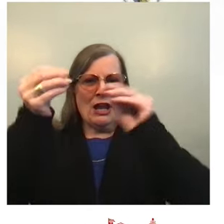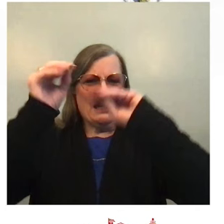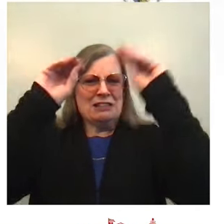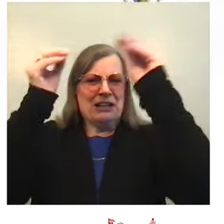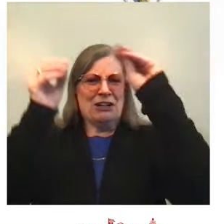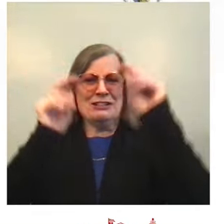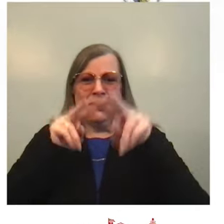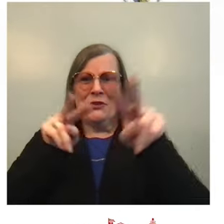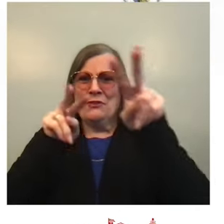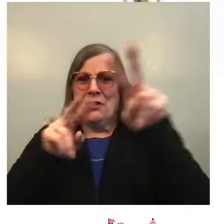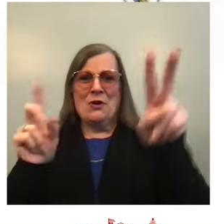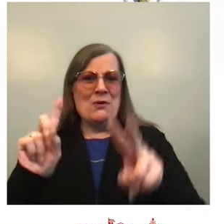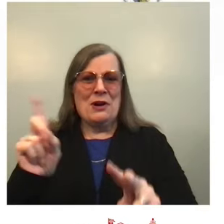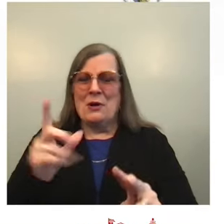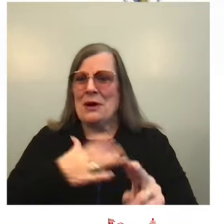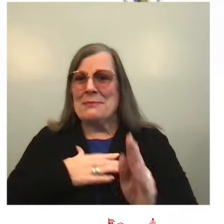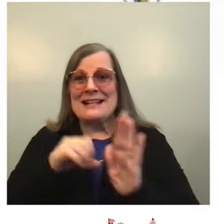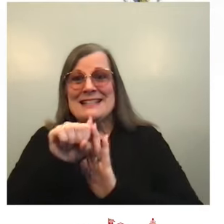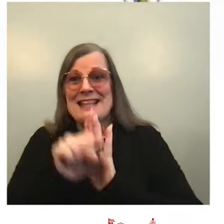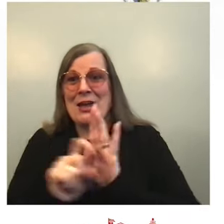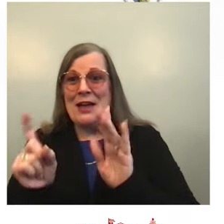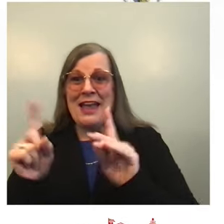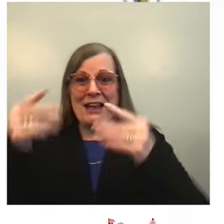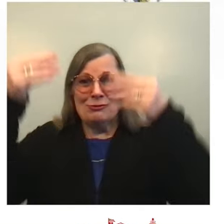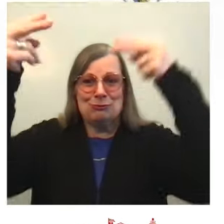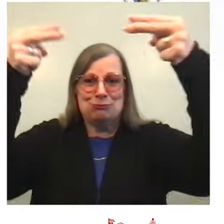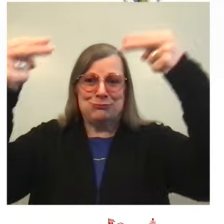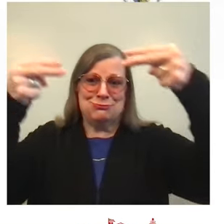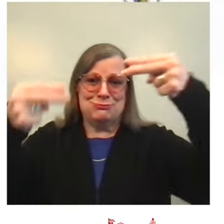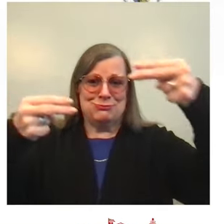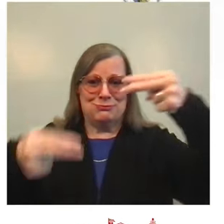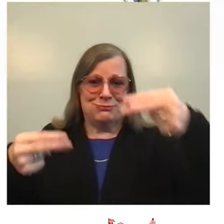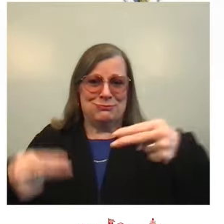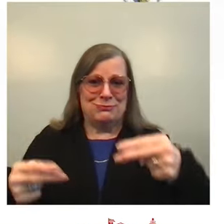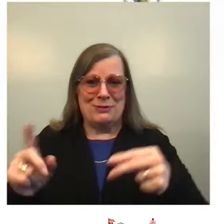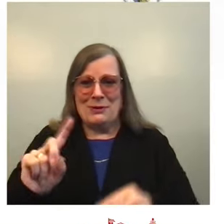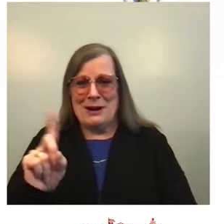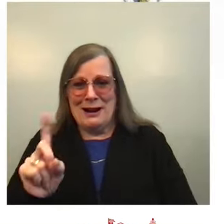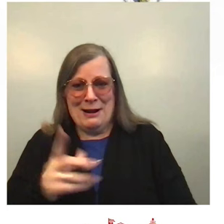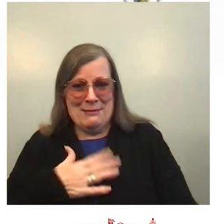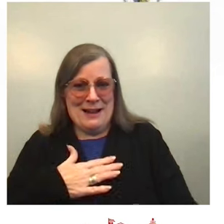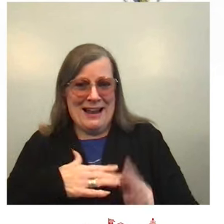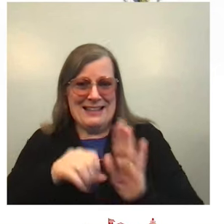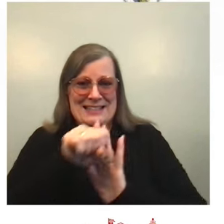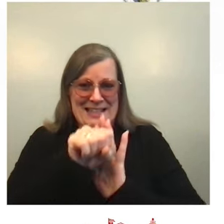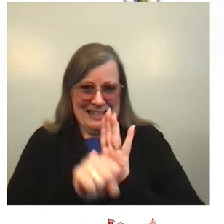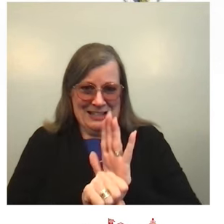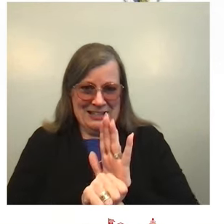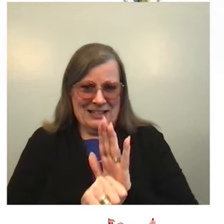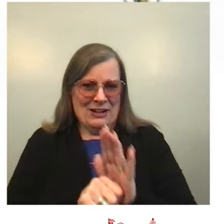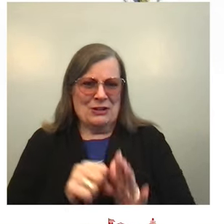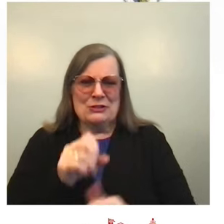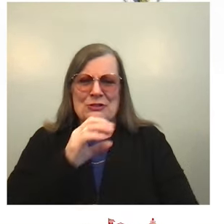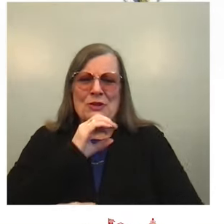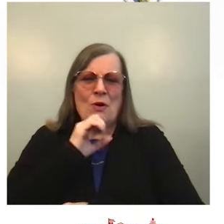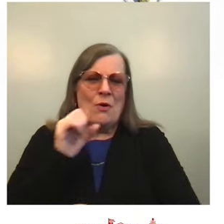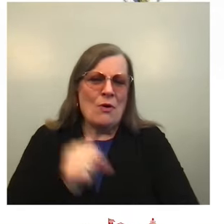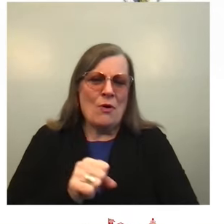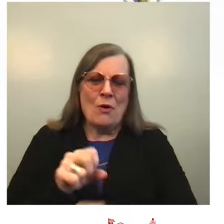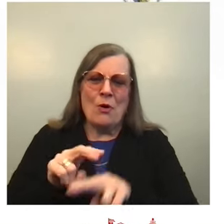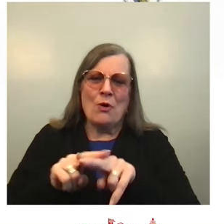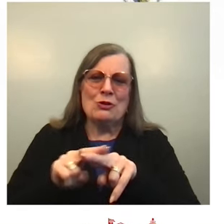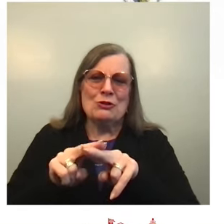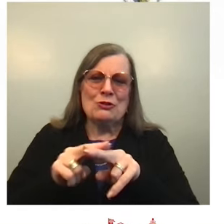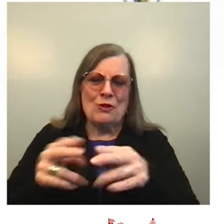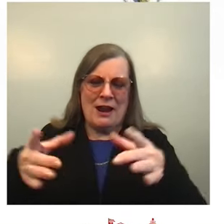I did the same thing. So a vintage passenger train weaves around the tree's base. I know the